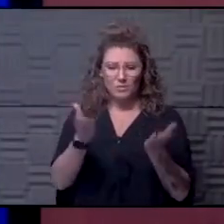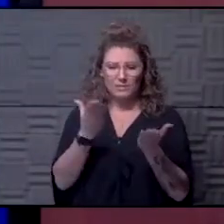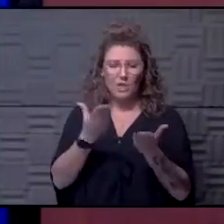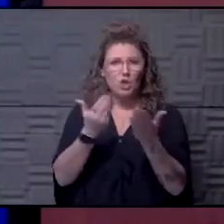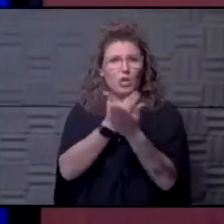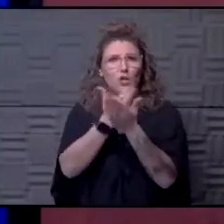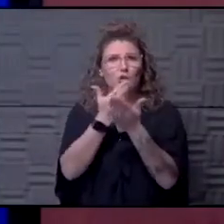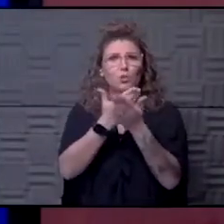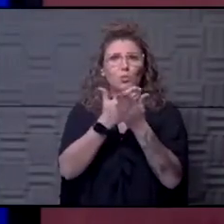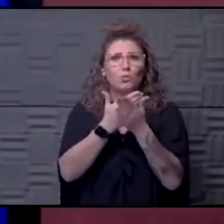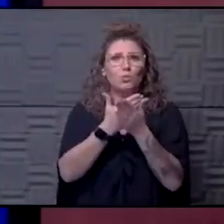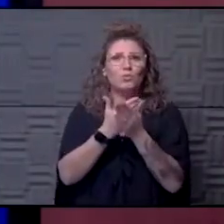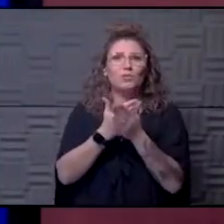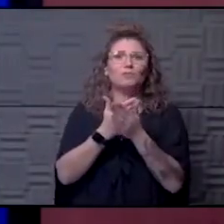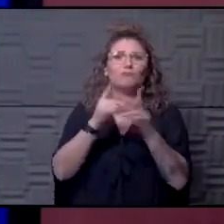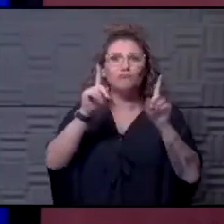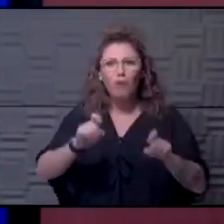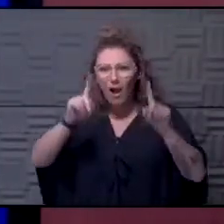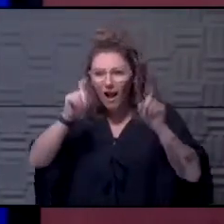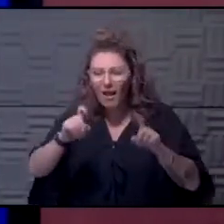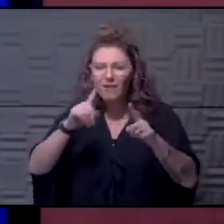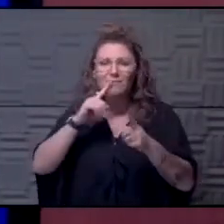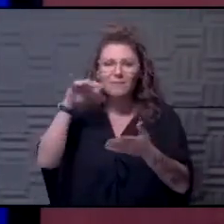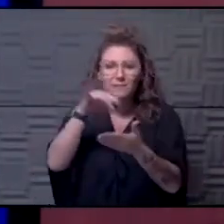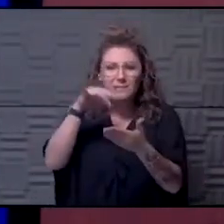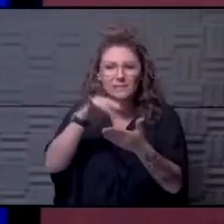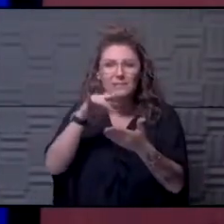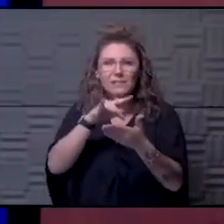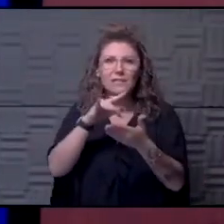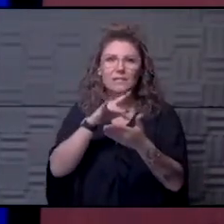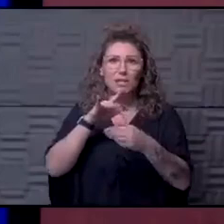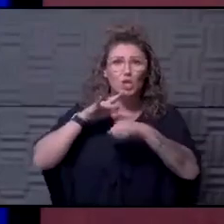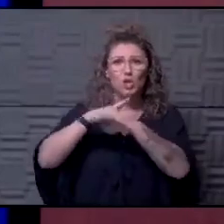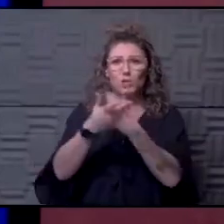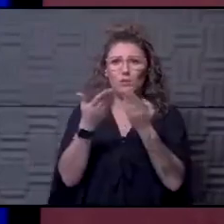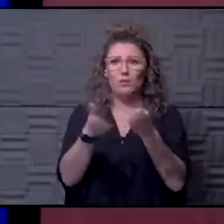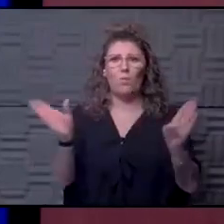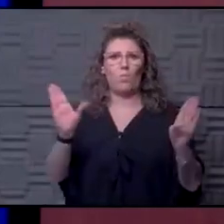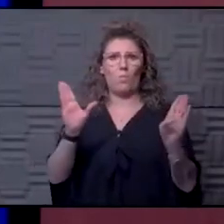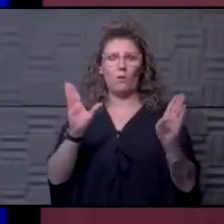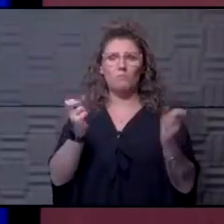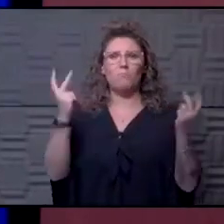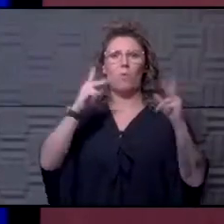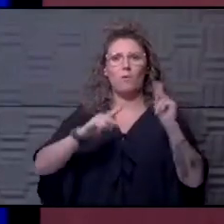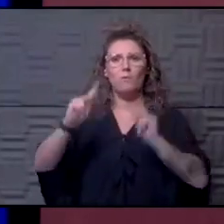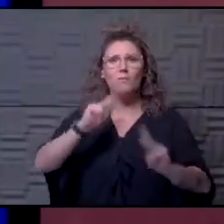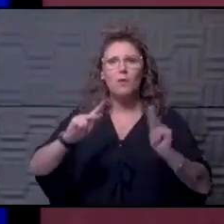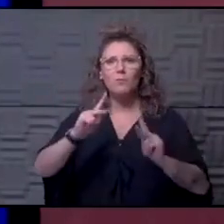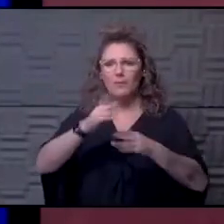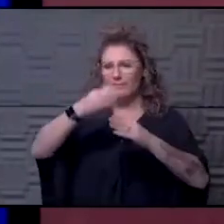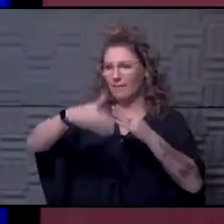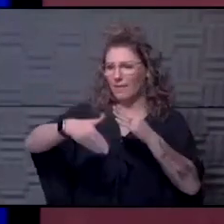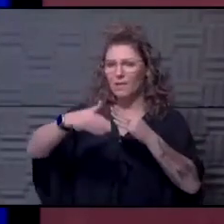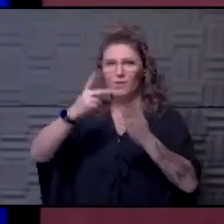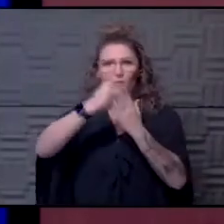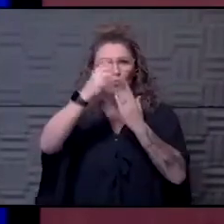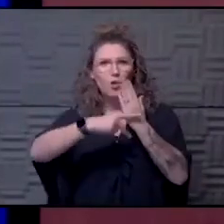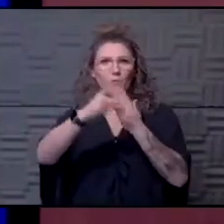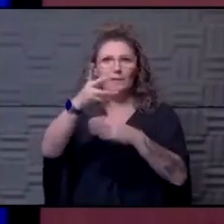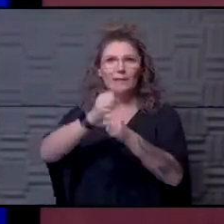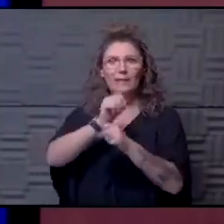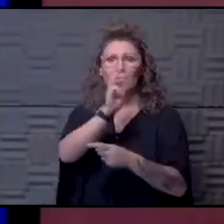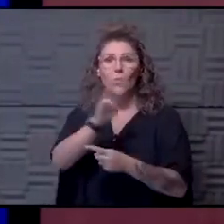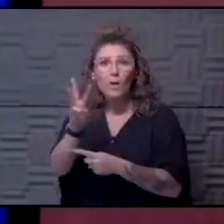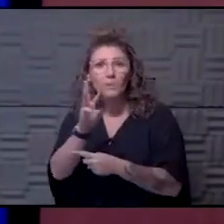are going to be even earlier and perhaps a wider swath of people. Maybe by the end of program, we'll get that website and that contact